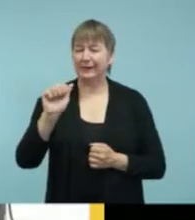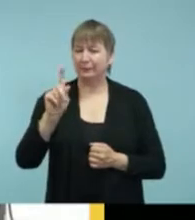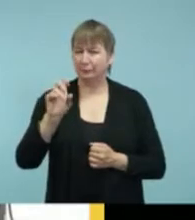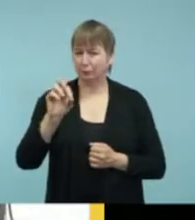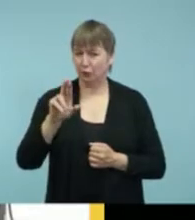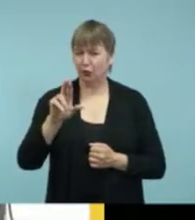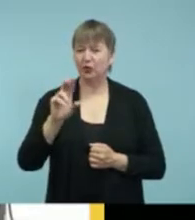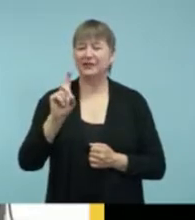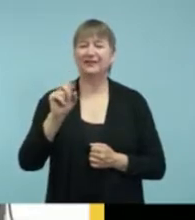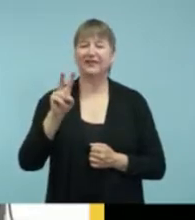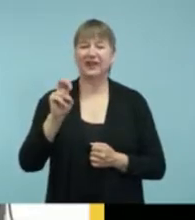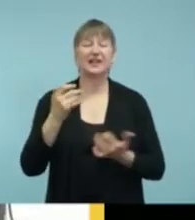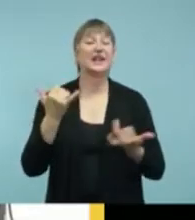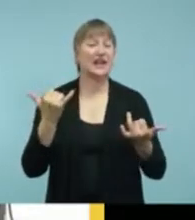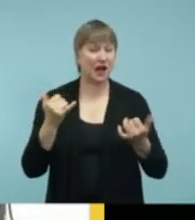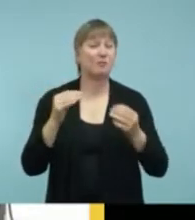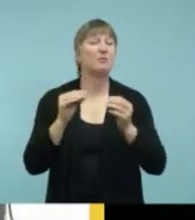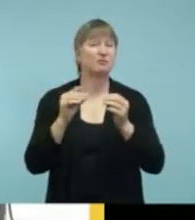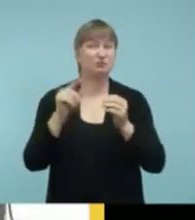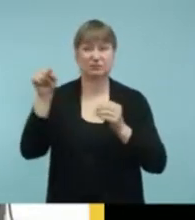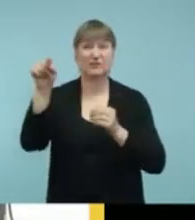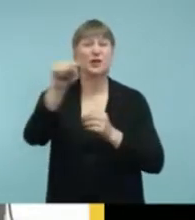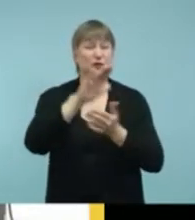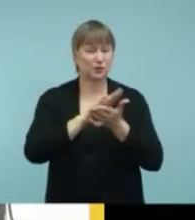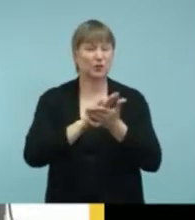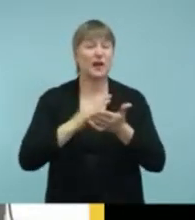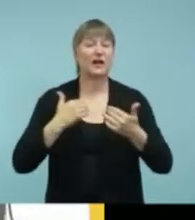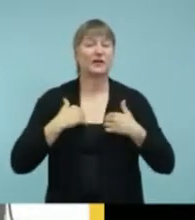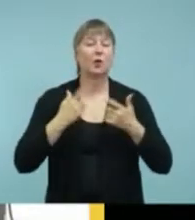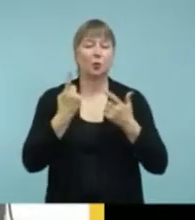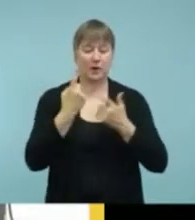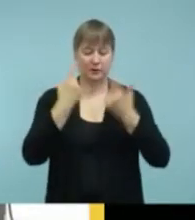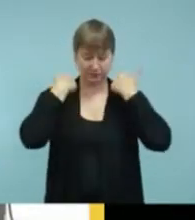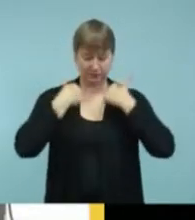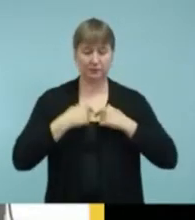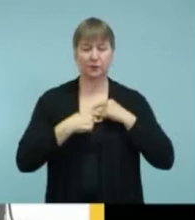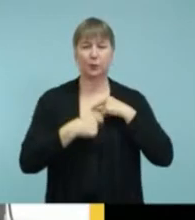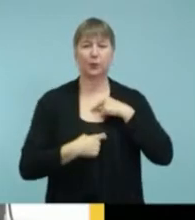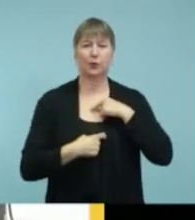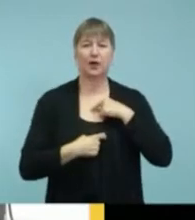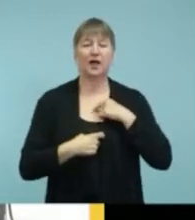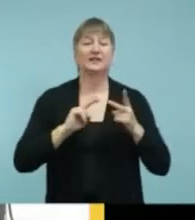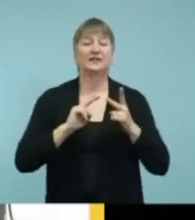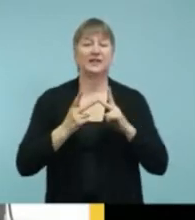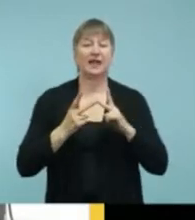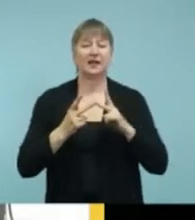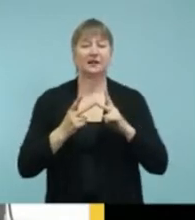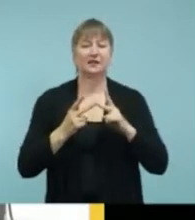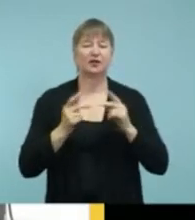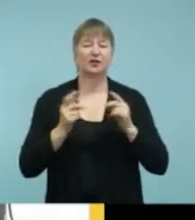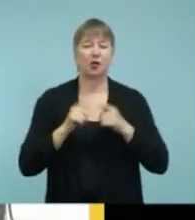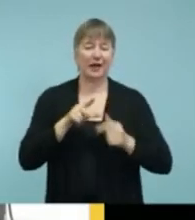style, which is the neck loop style, and then the second style is what I call the clip style.